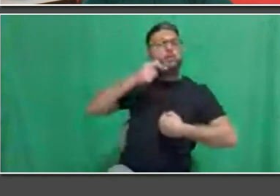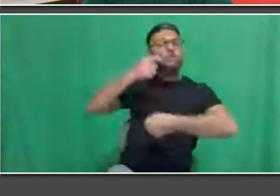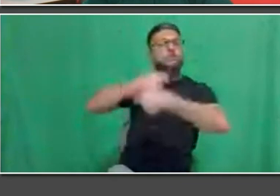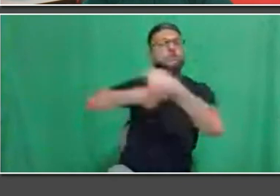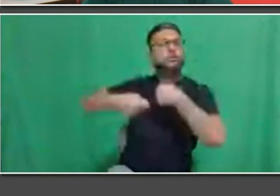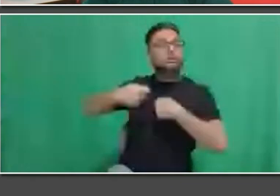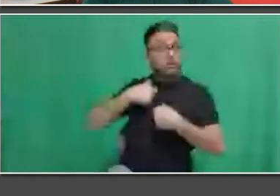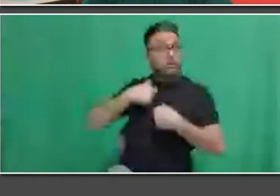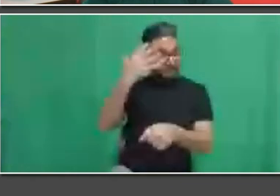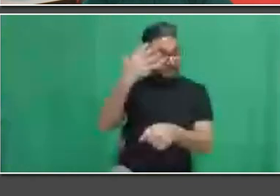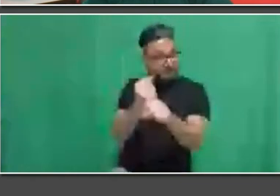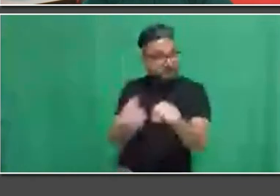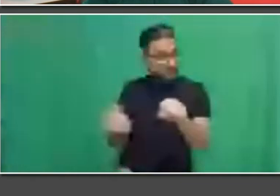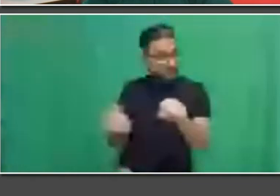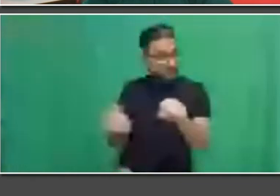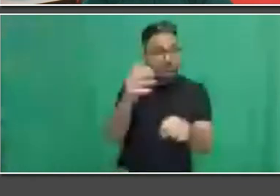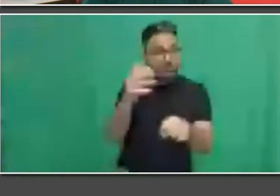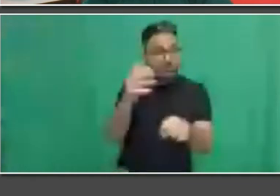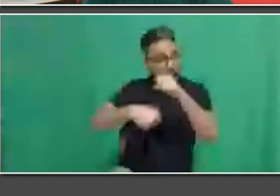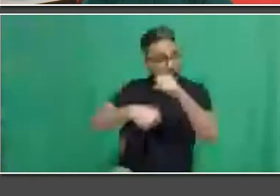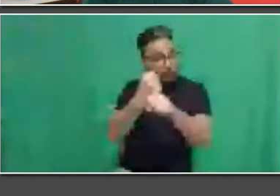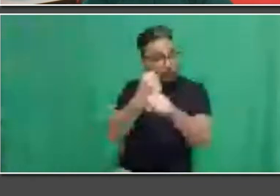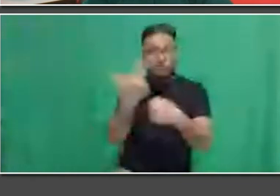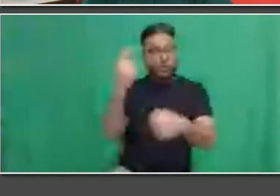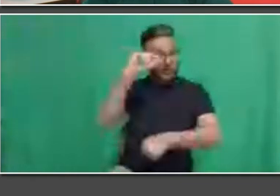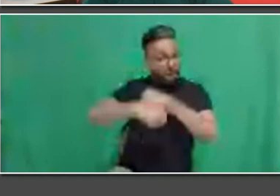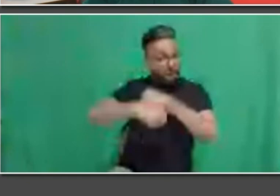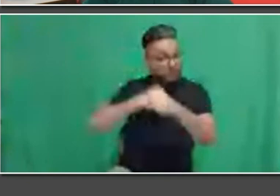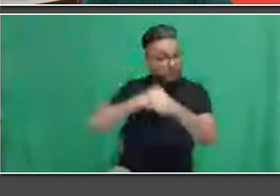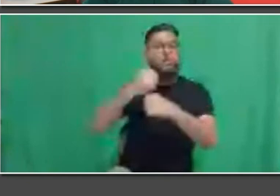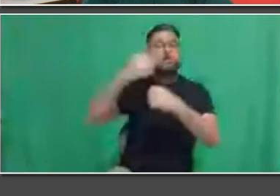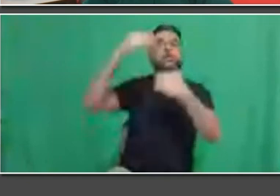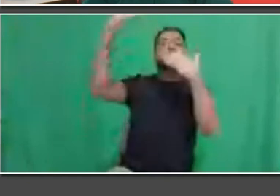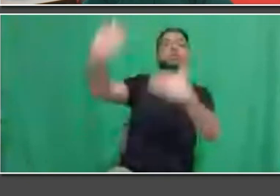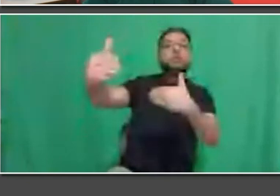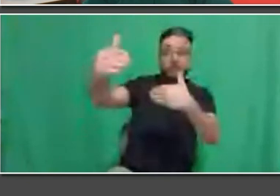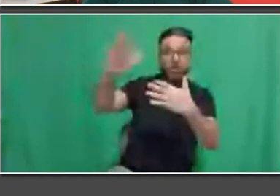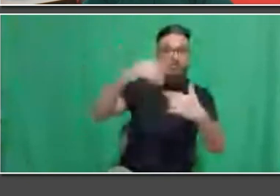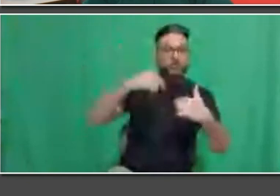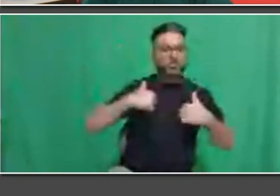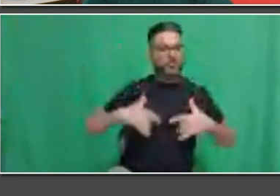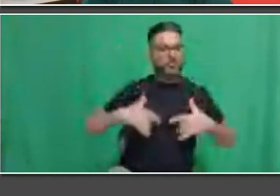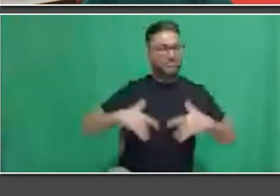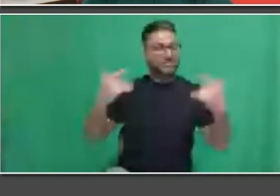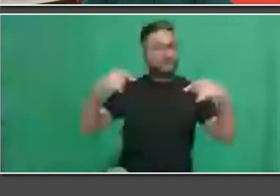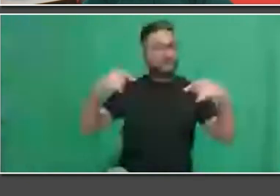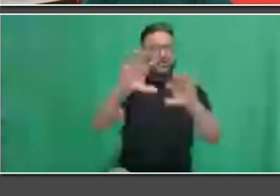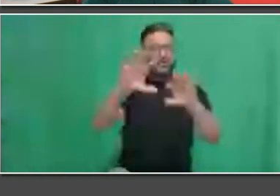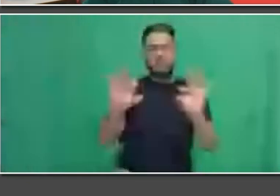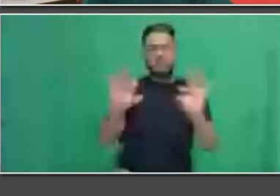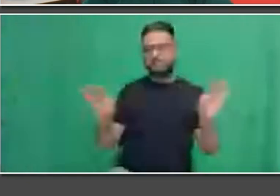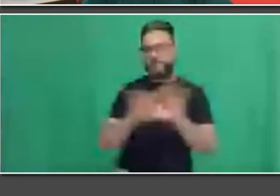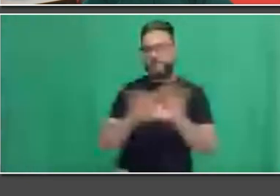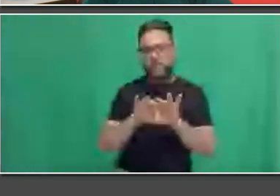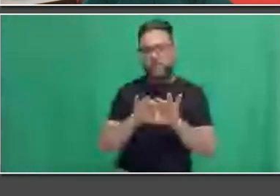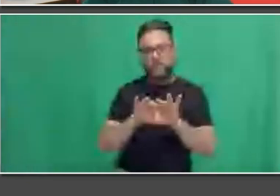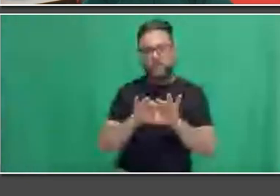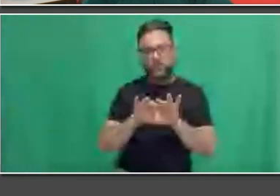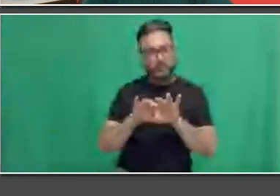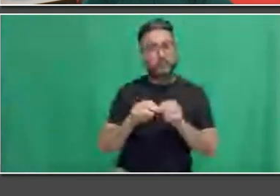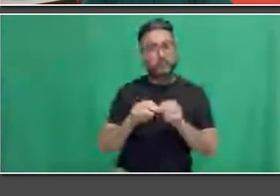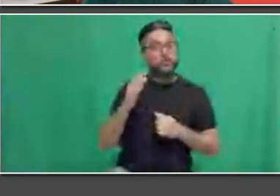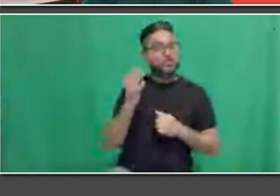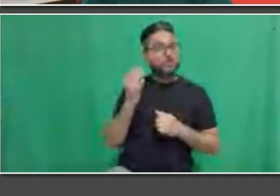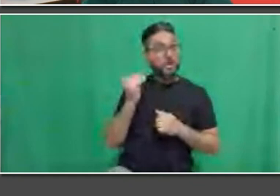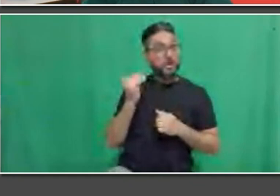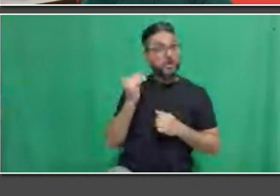this are really important for me, because I truly believe that many of our future leaders lie out there with the strong talent pool of new or